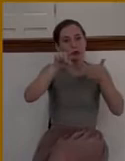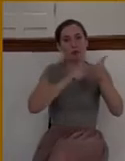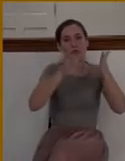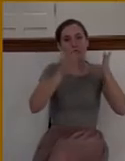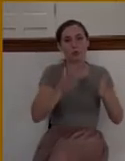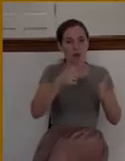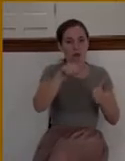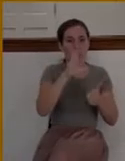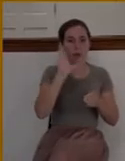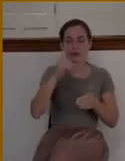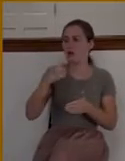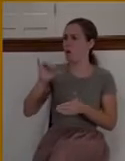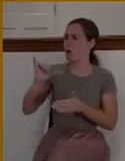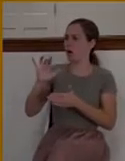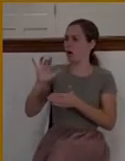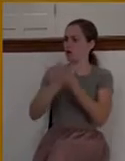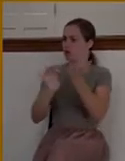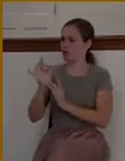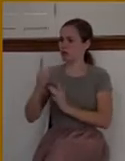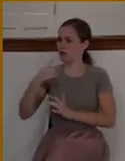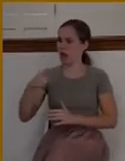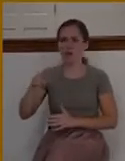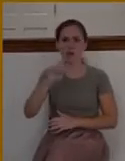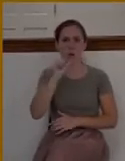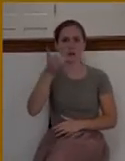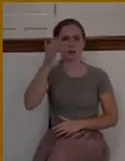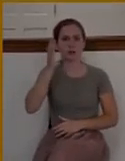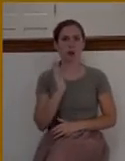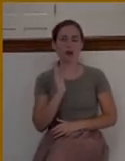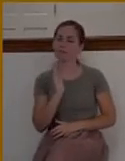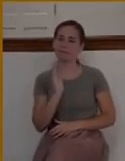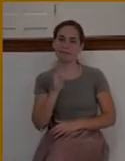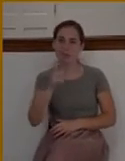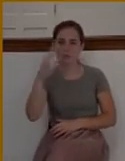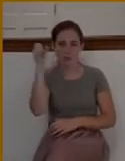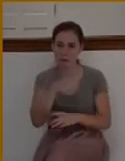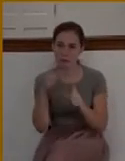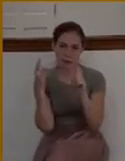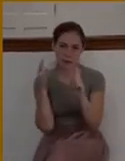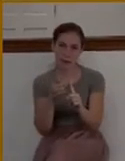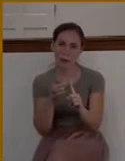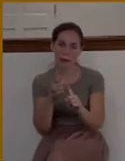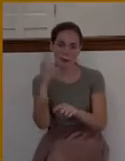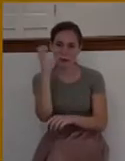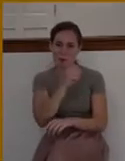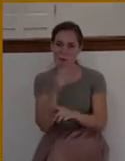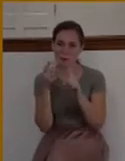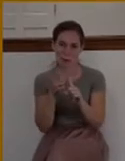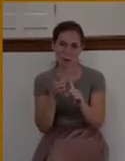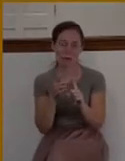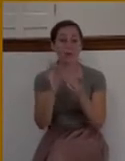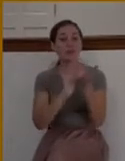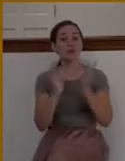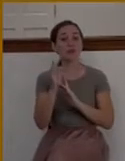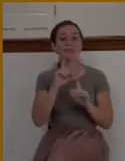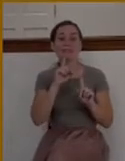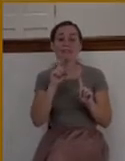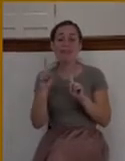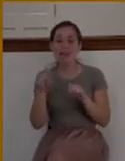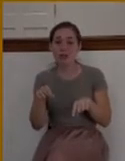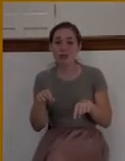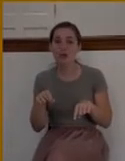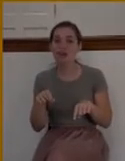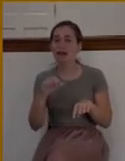here. That's not what's going on. You missed the entire point of the passage. Jesus' answer is not designed to